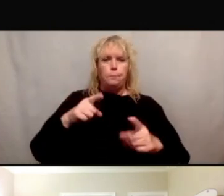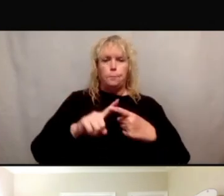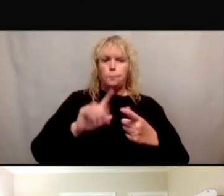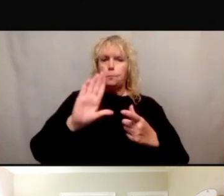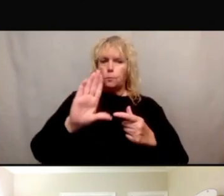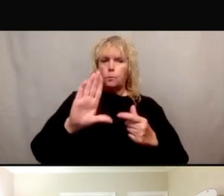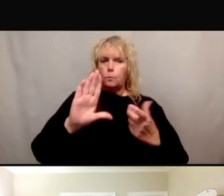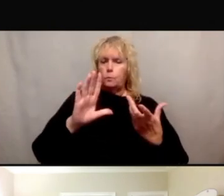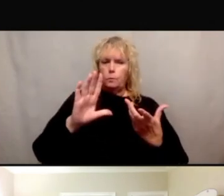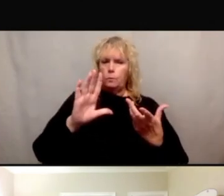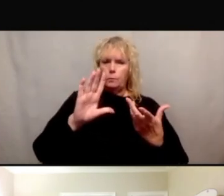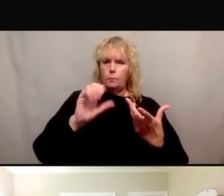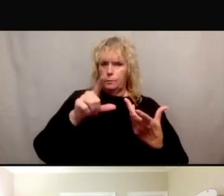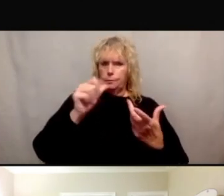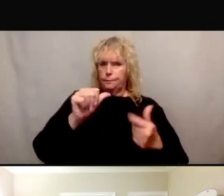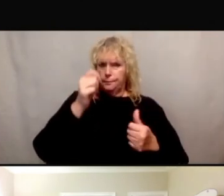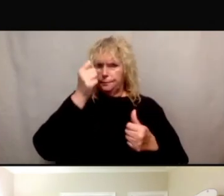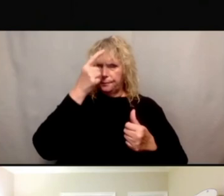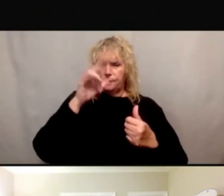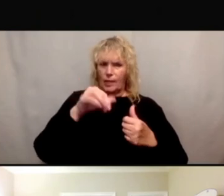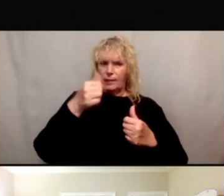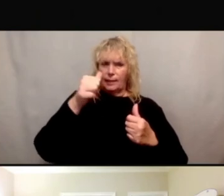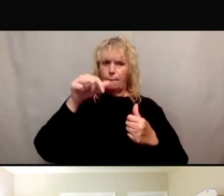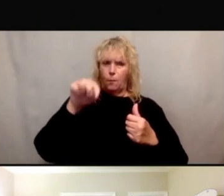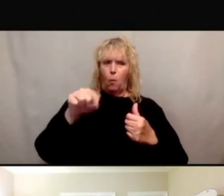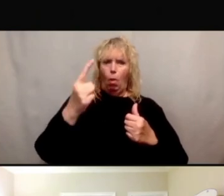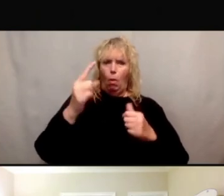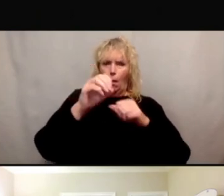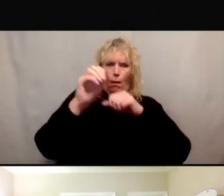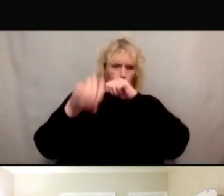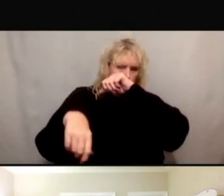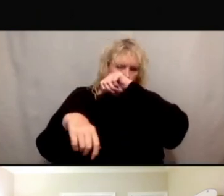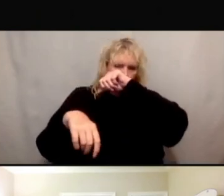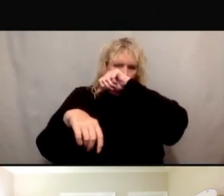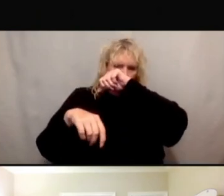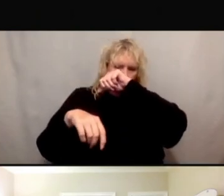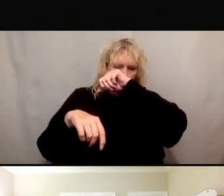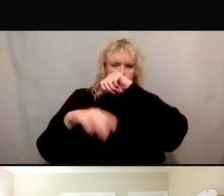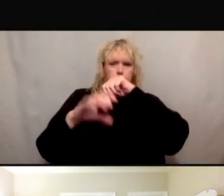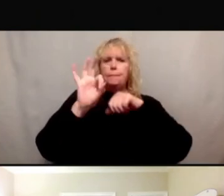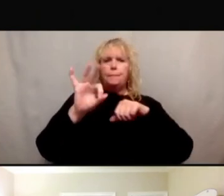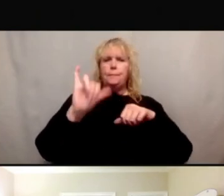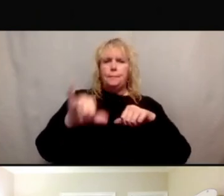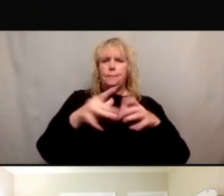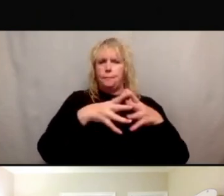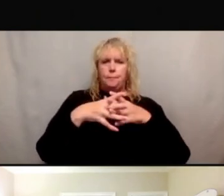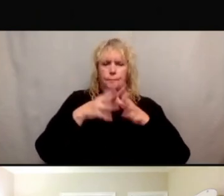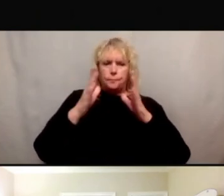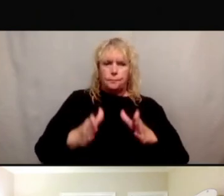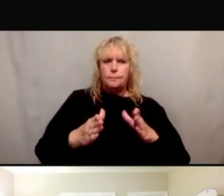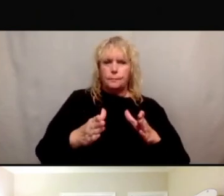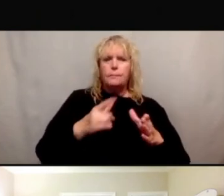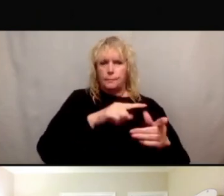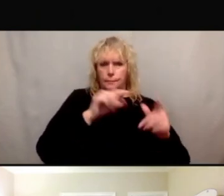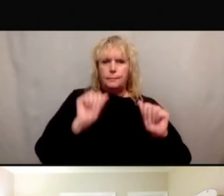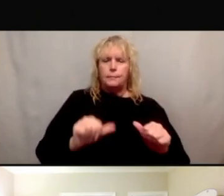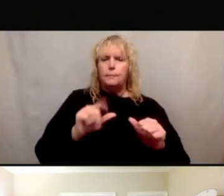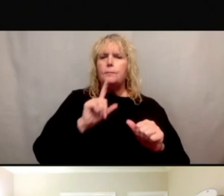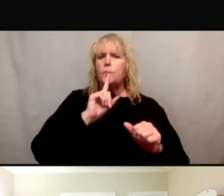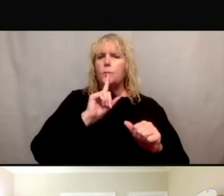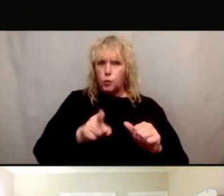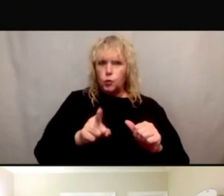area, that 10.1% of those uninsured Americans, target them so we can get a true